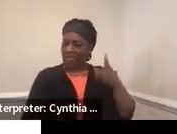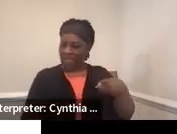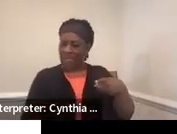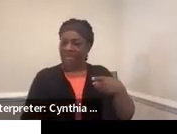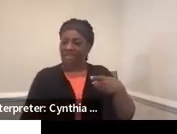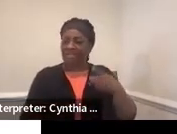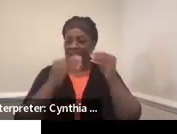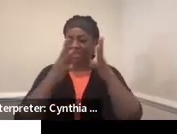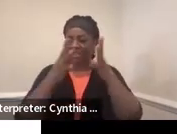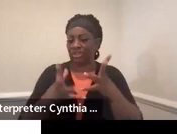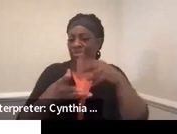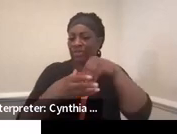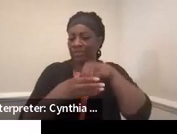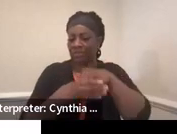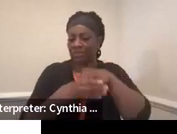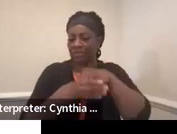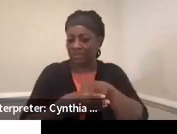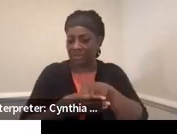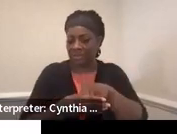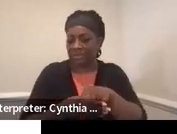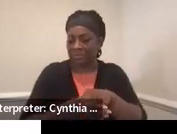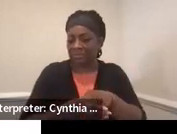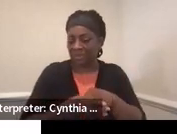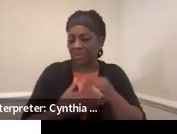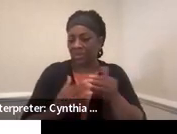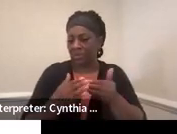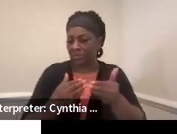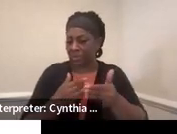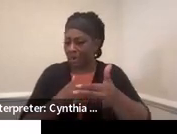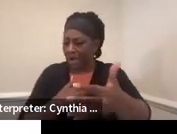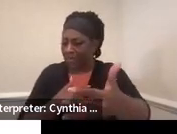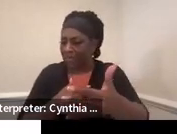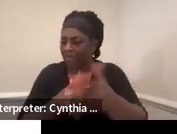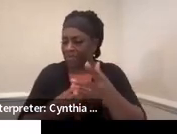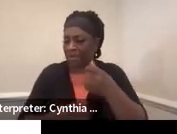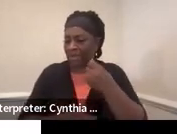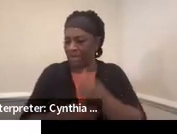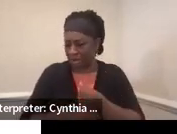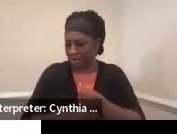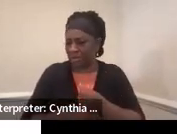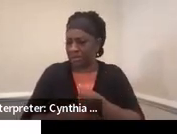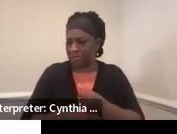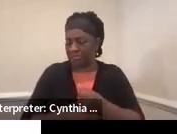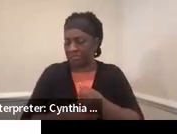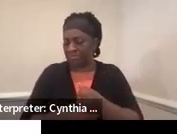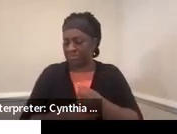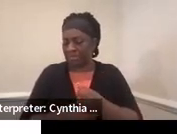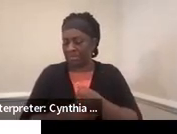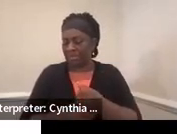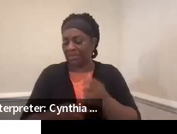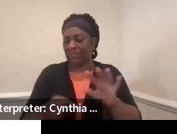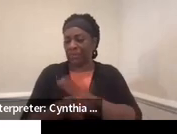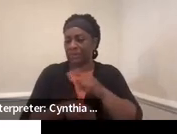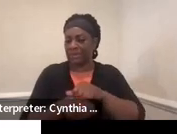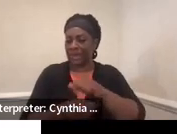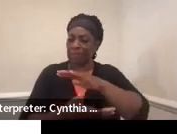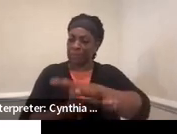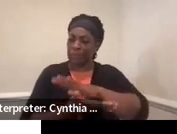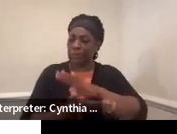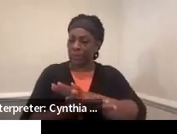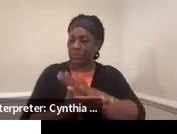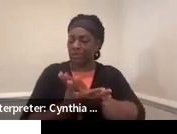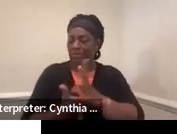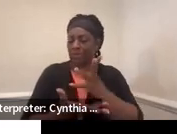remains involved throughout the year or years that the student is participating in that CTE